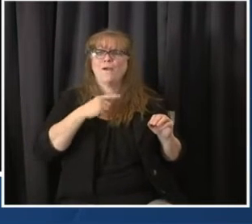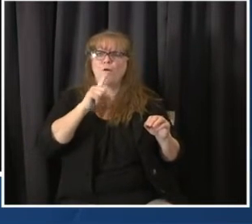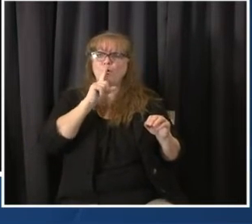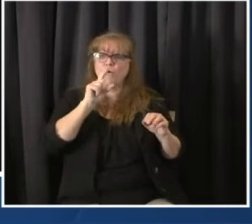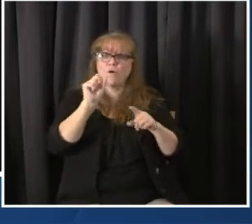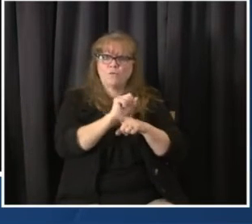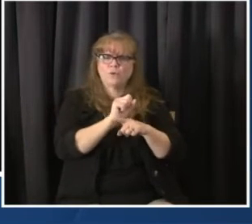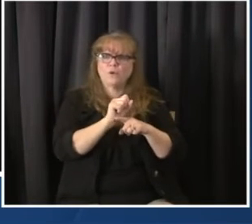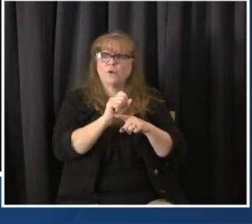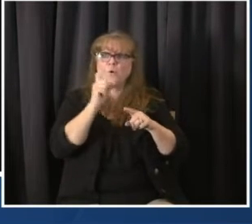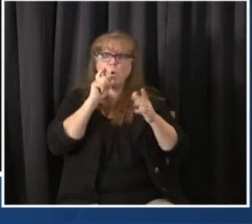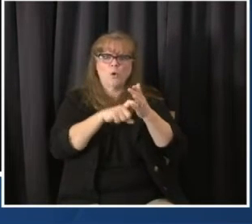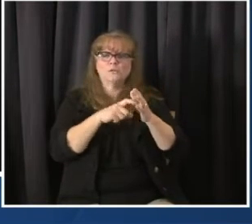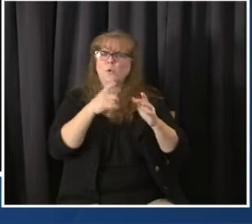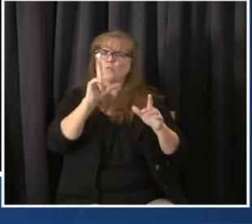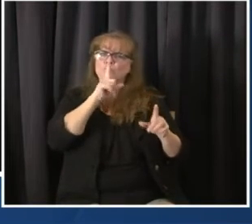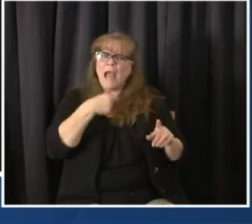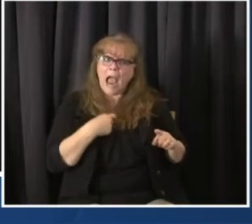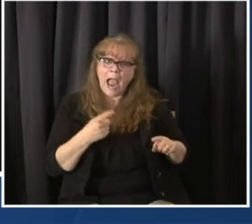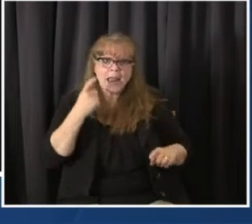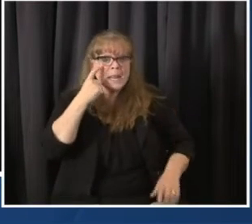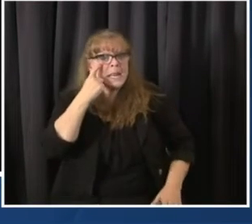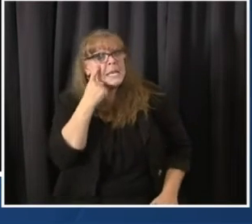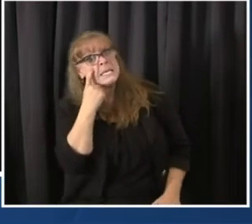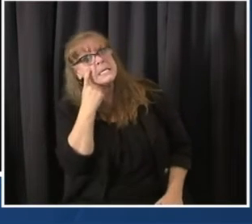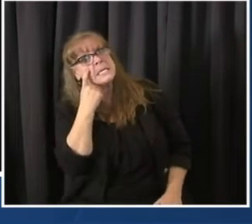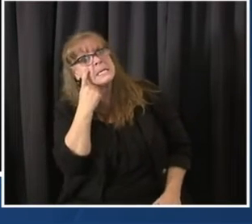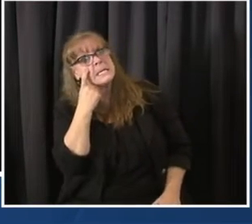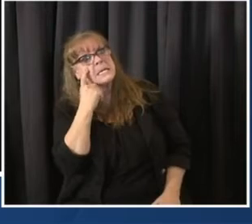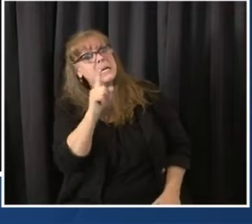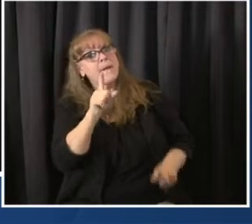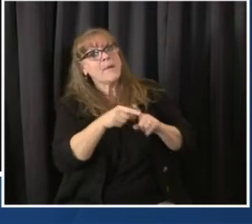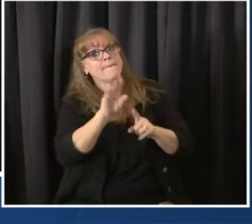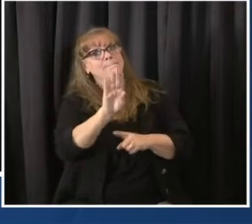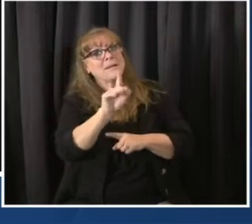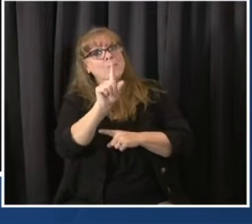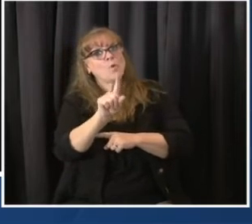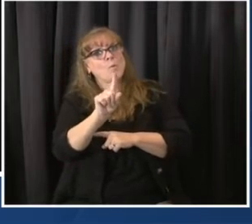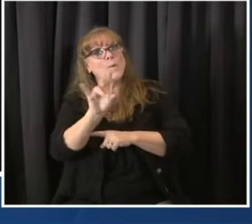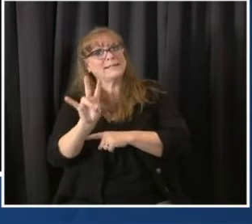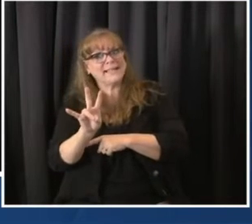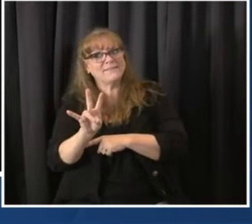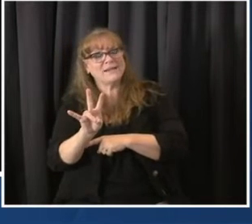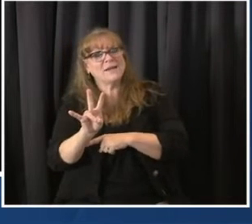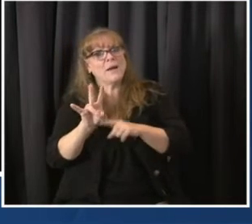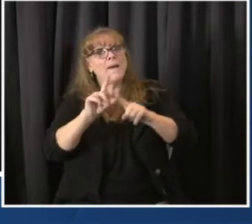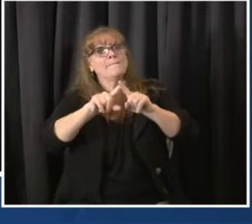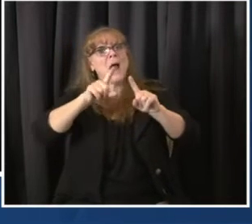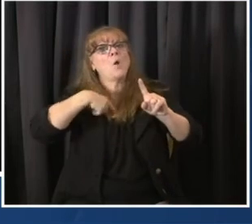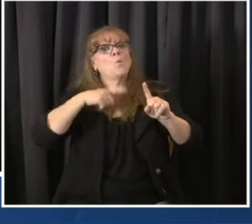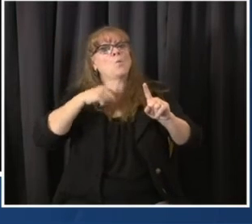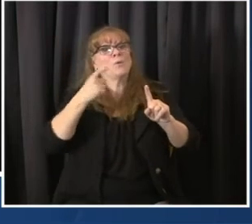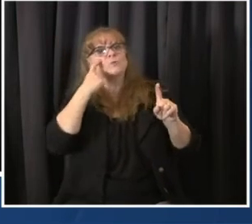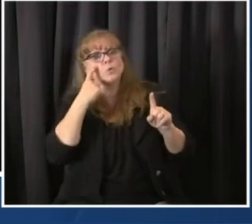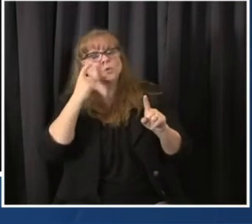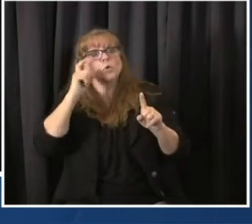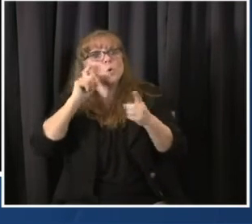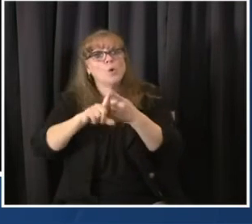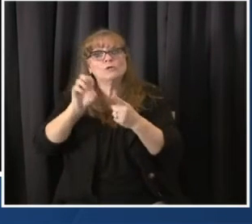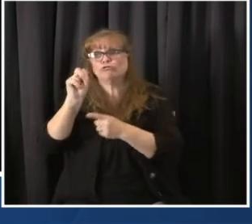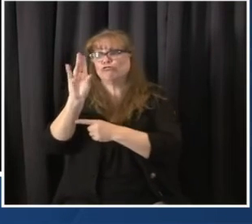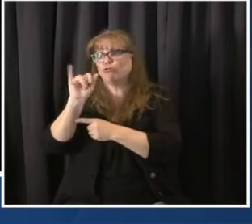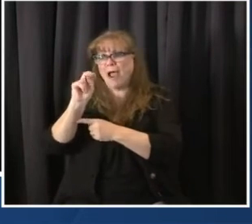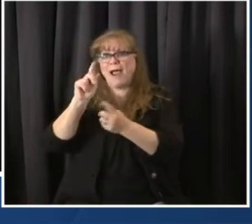B117 variant, but all variants. So our lab is now receiving specimens from a network of